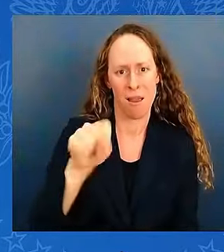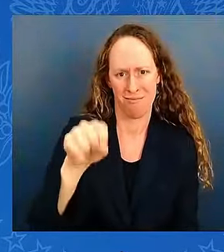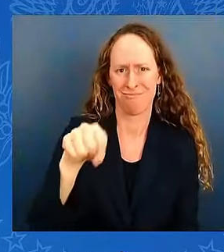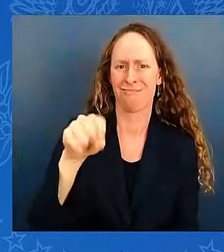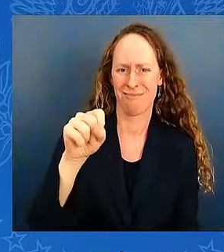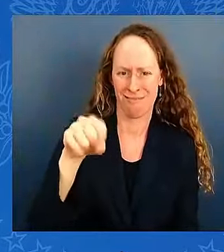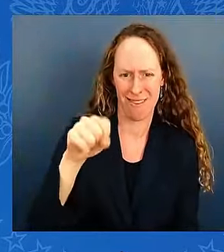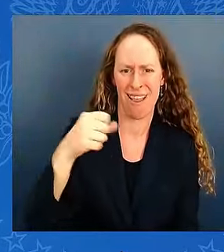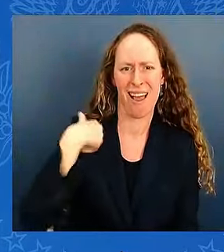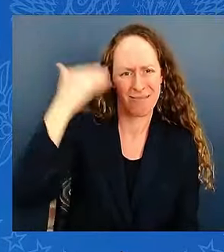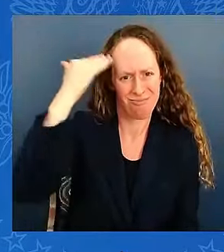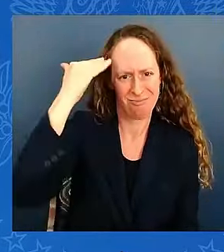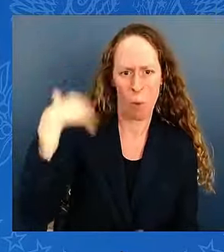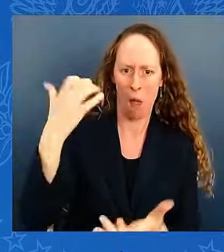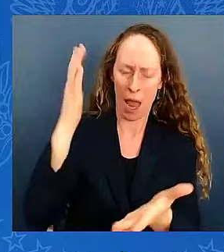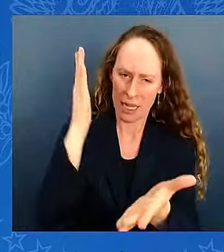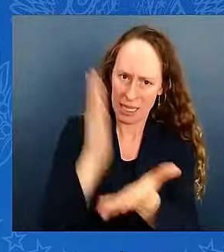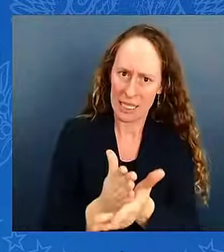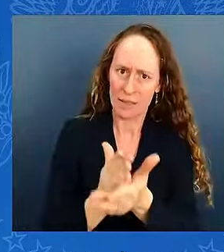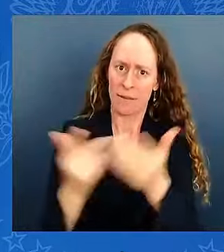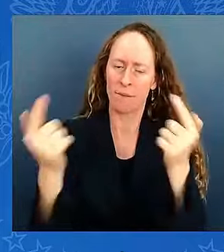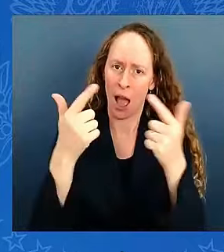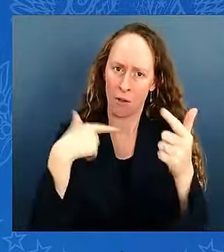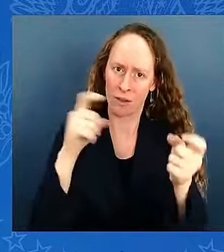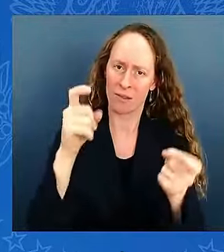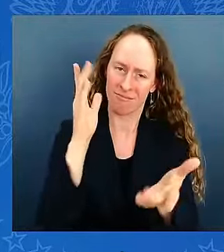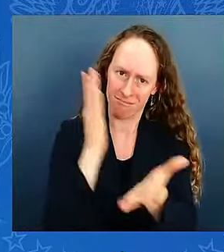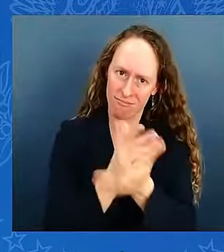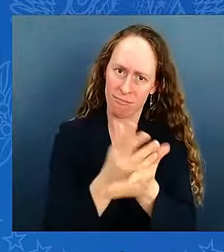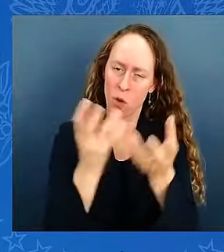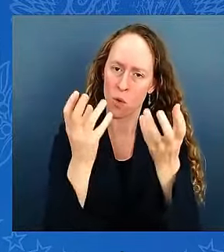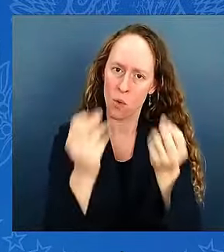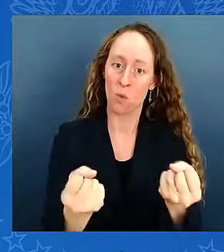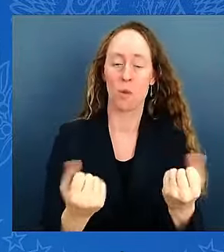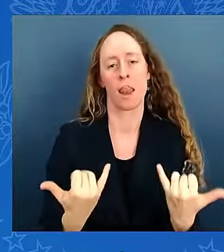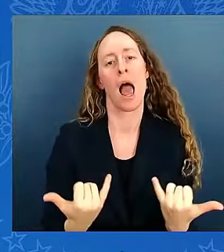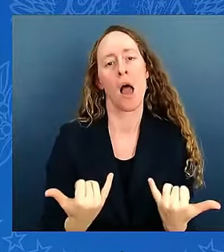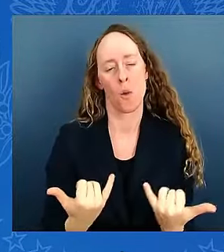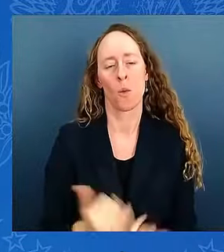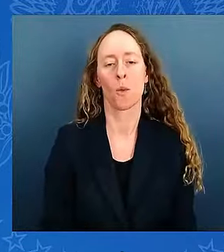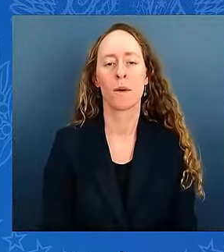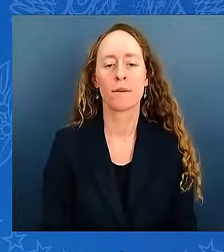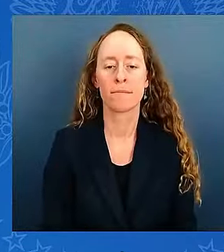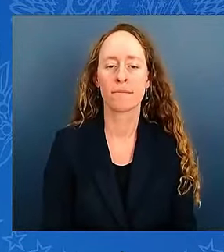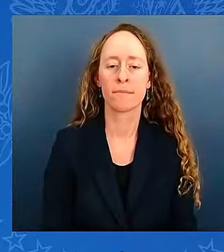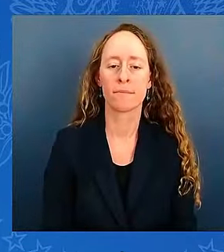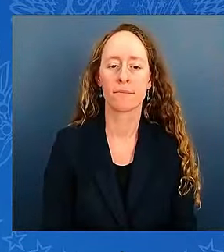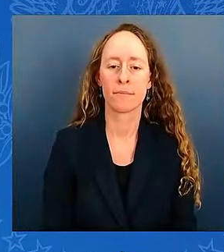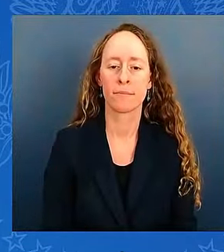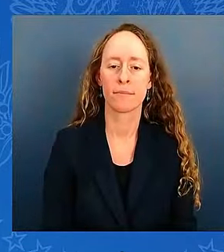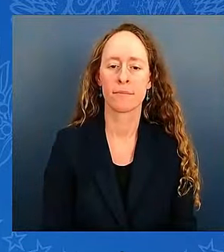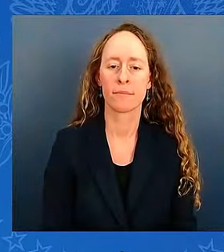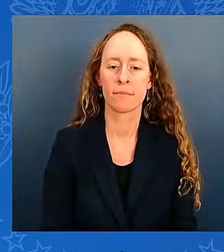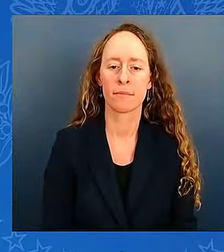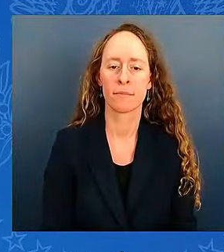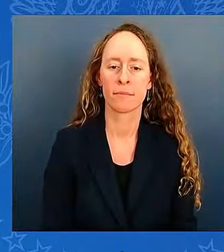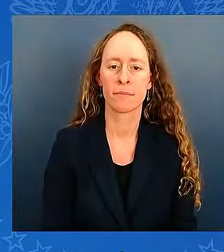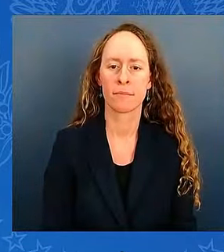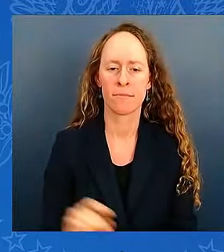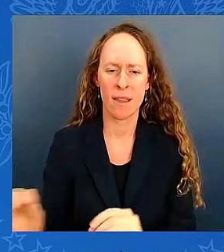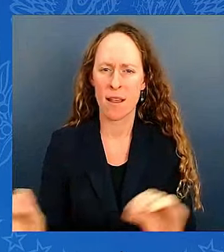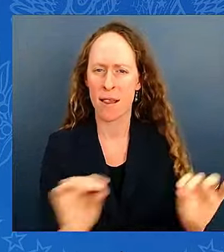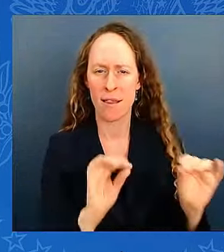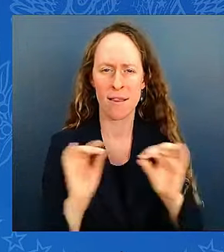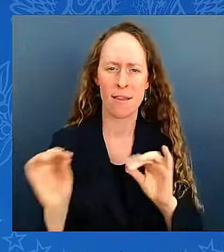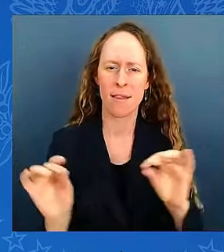the hurricane mr president why weren't you and vice president harris here in washington commanding this this